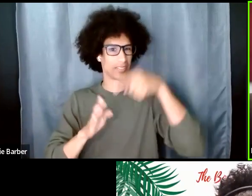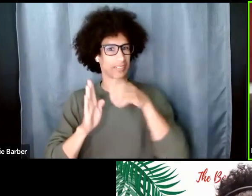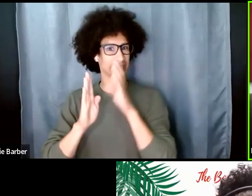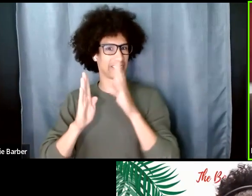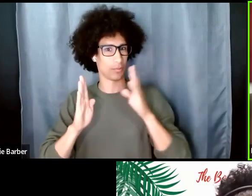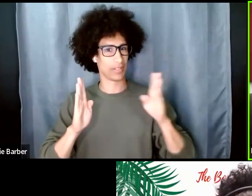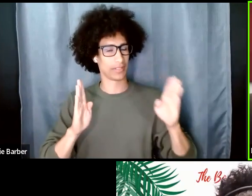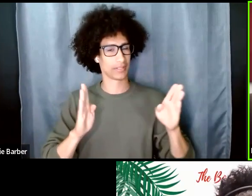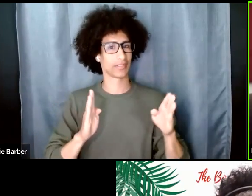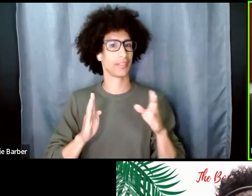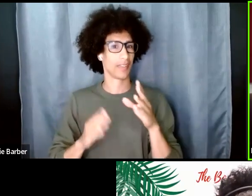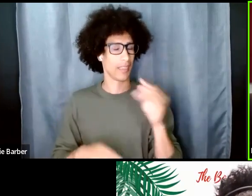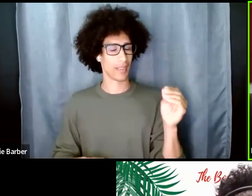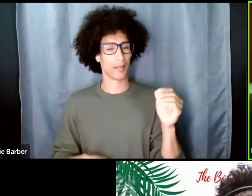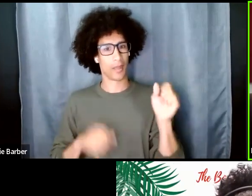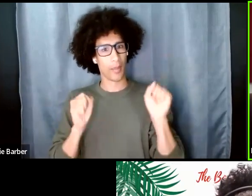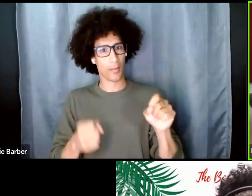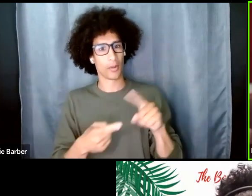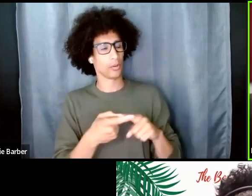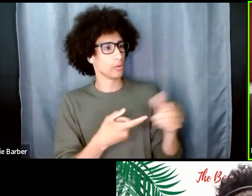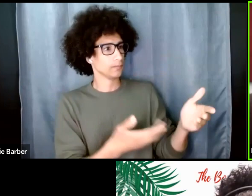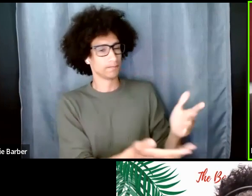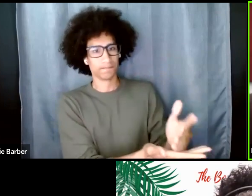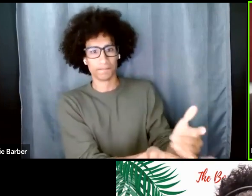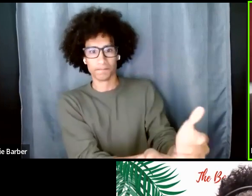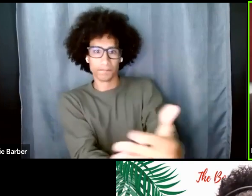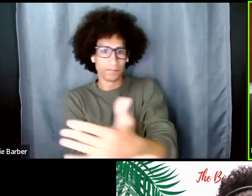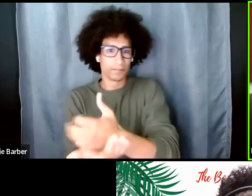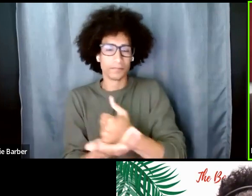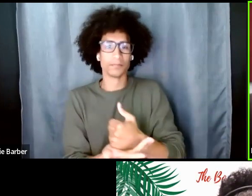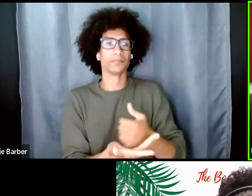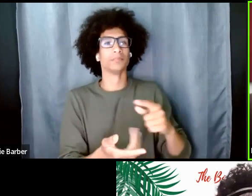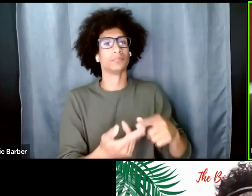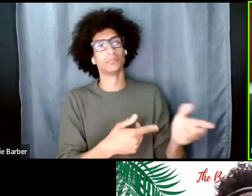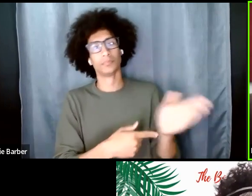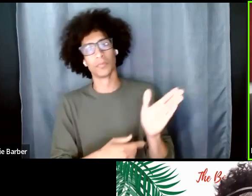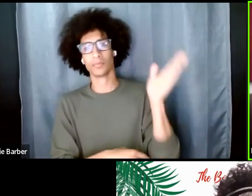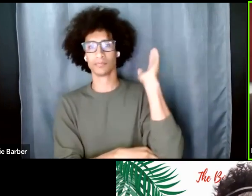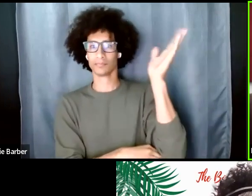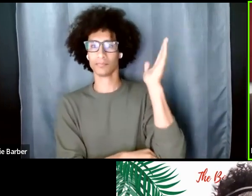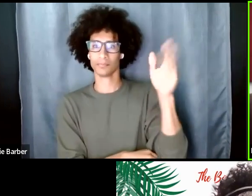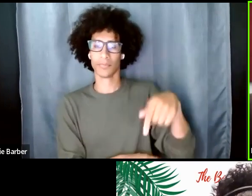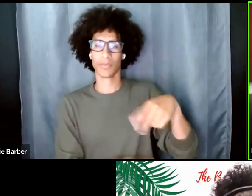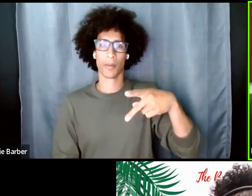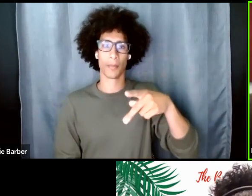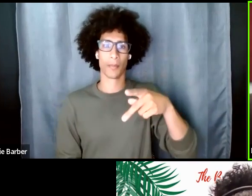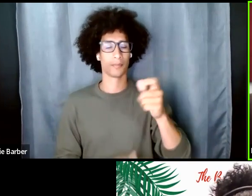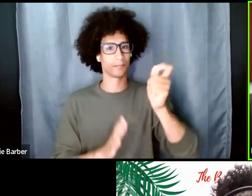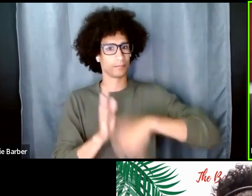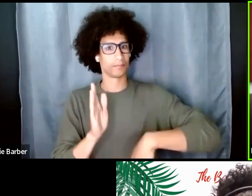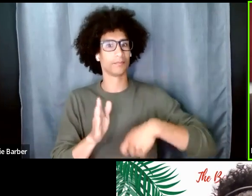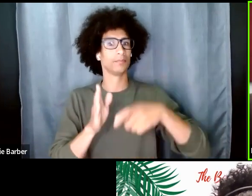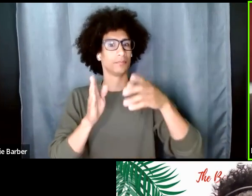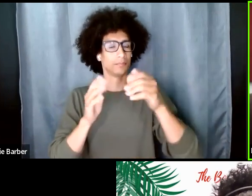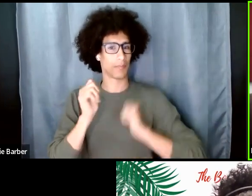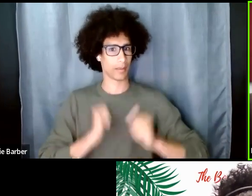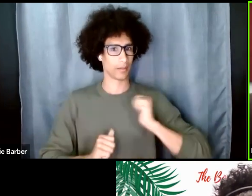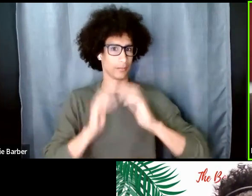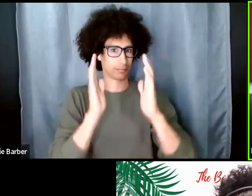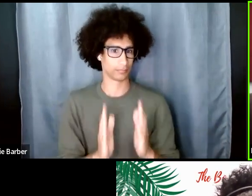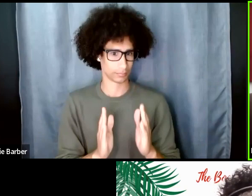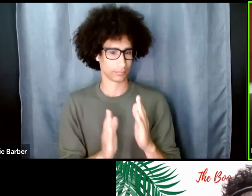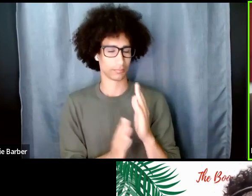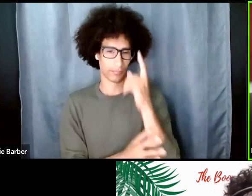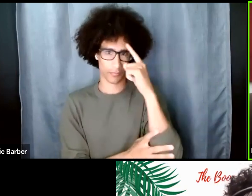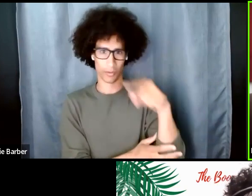able to bring these incredible playwrights for you i'm going to introduce the series introduce the folks in the space and then i'm going to be quiet so that